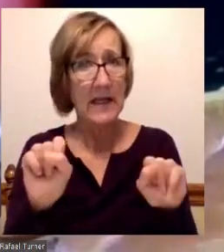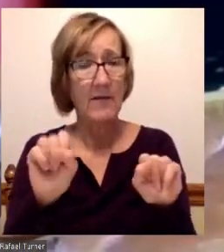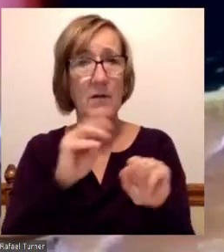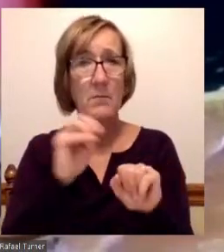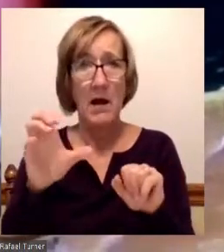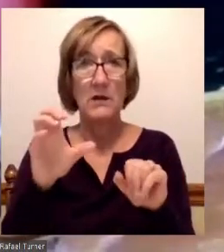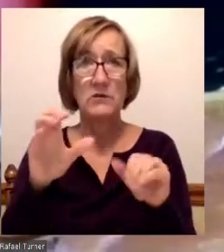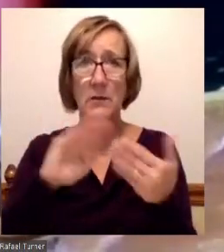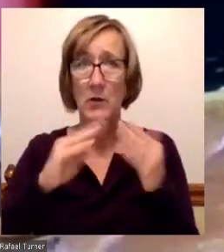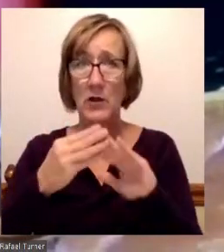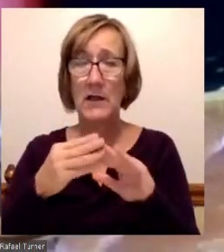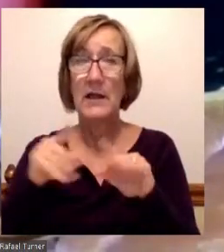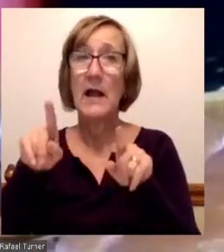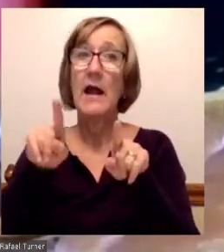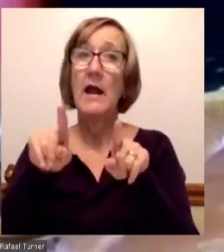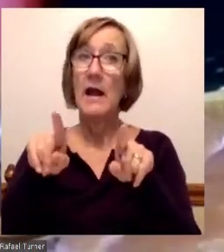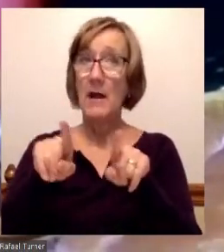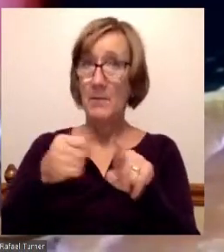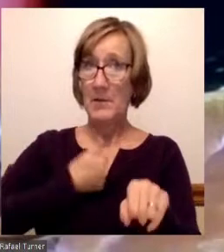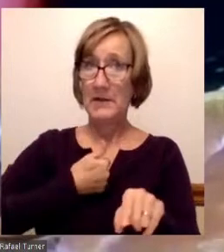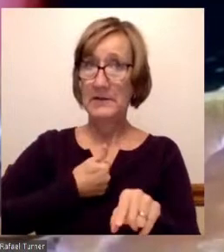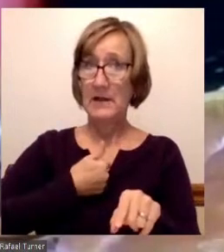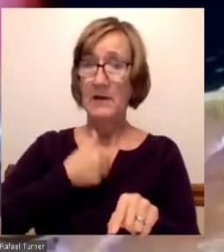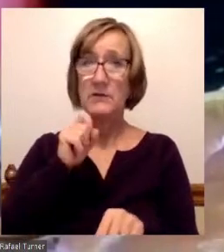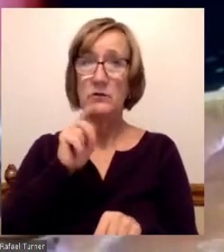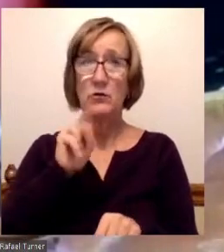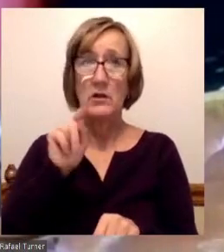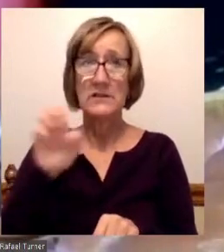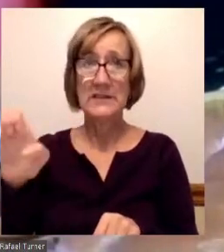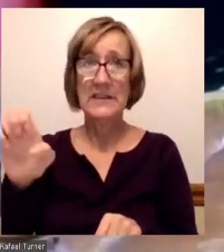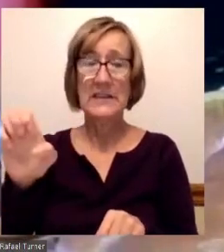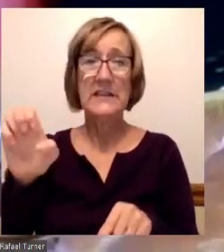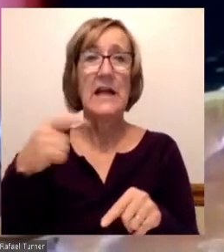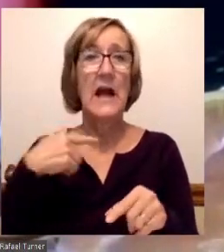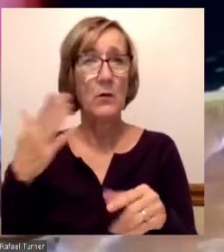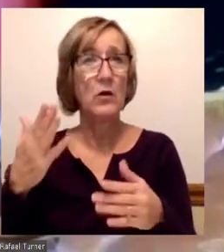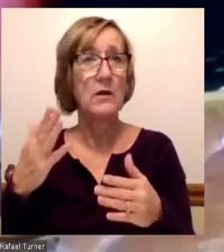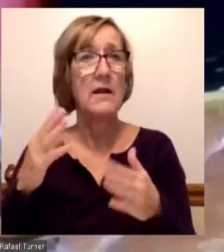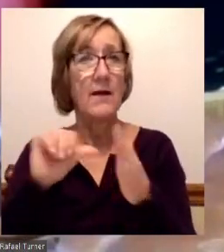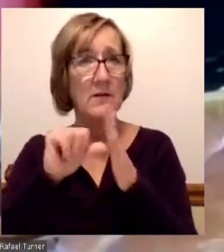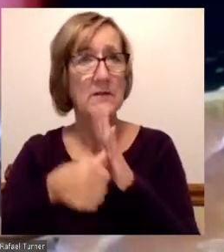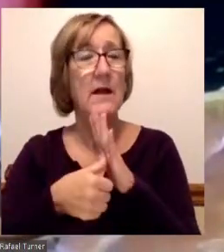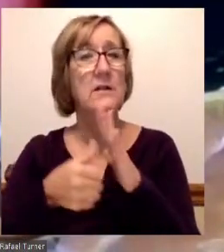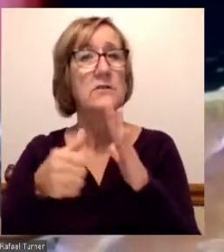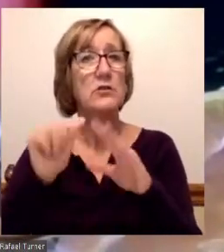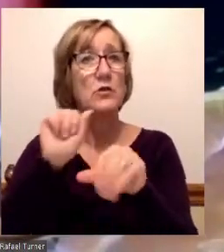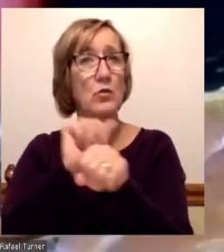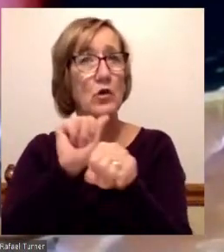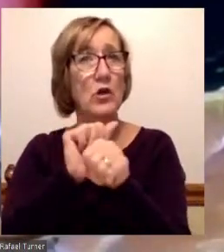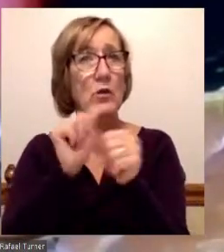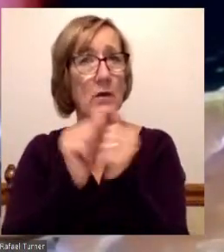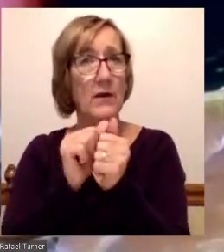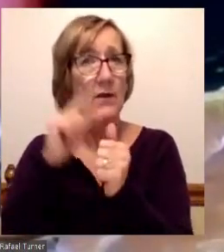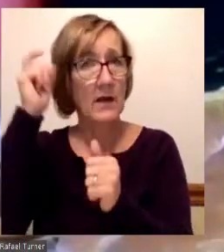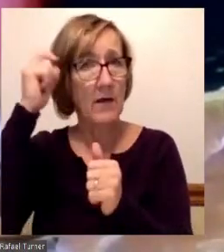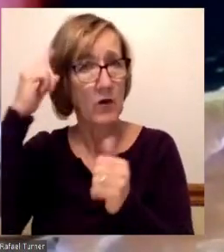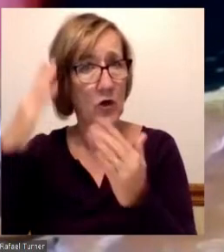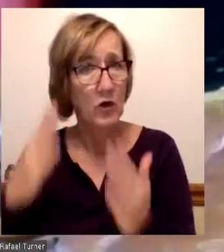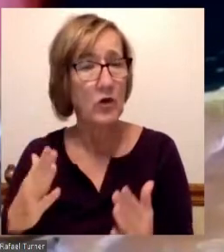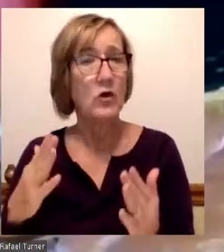trustee, I would continue to urge the college's administration to further take steps to work with the governor to implement